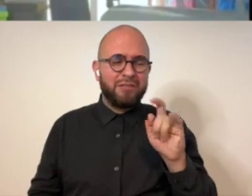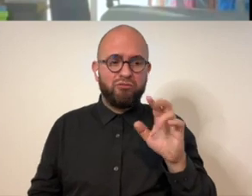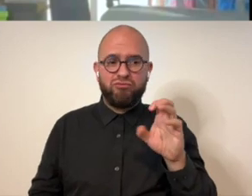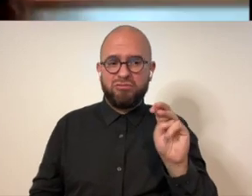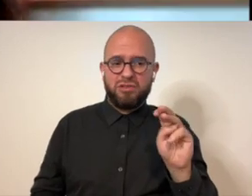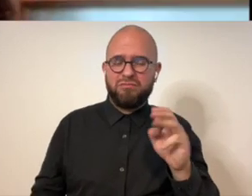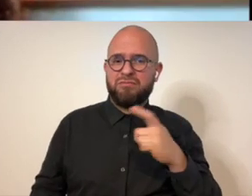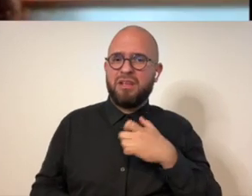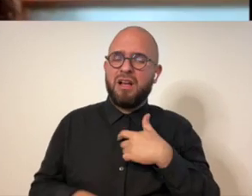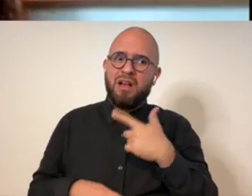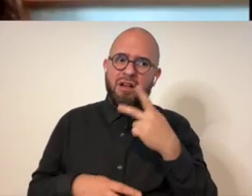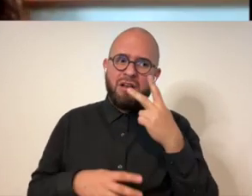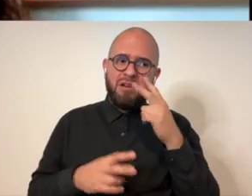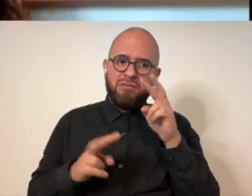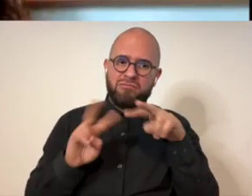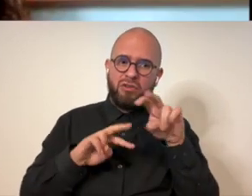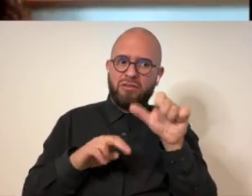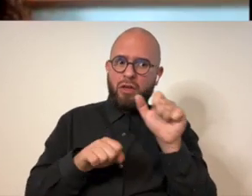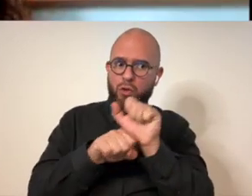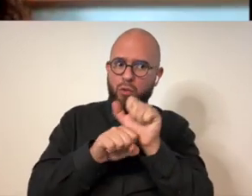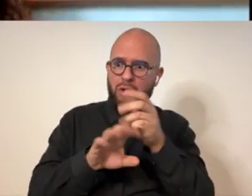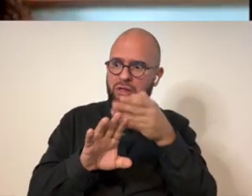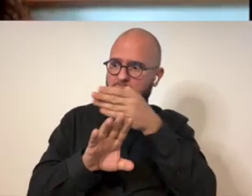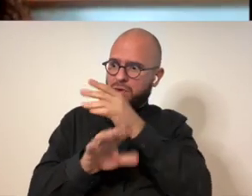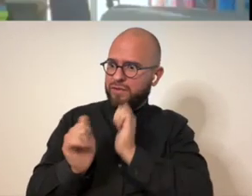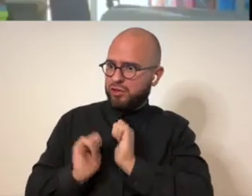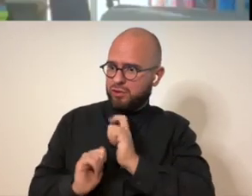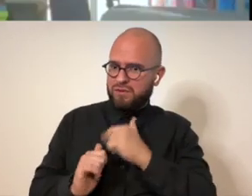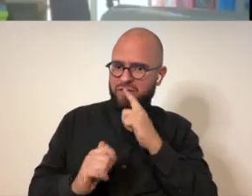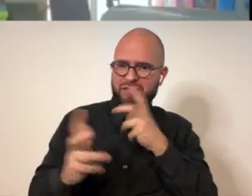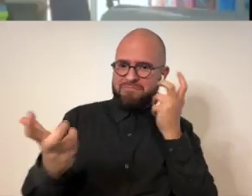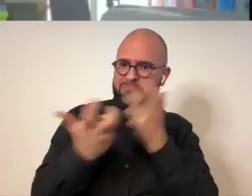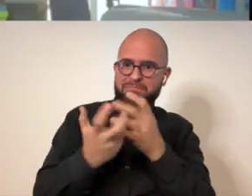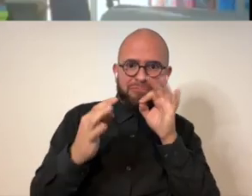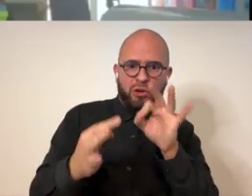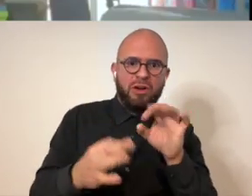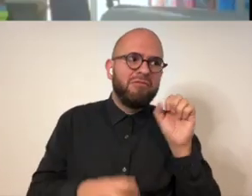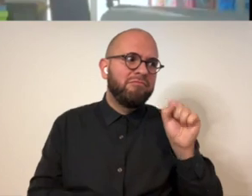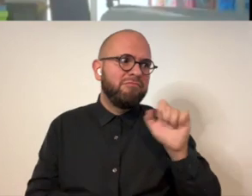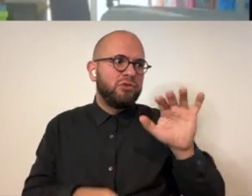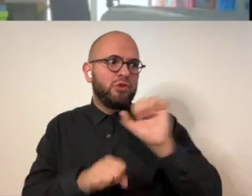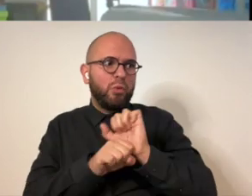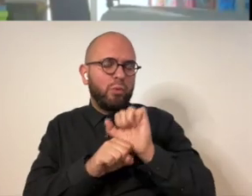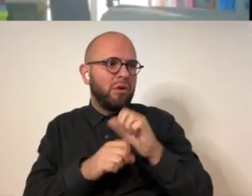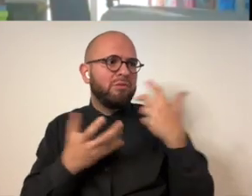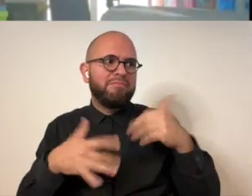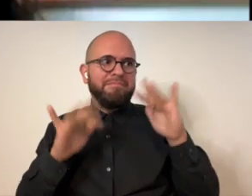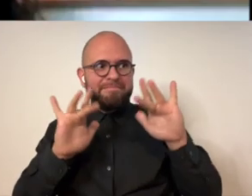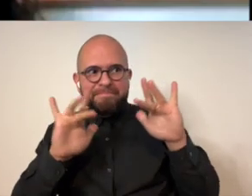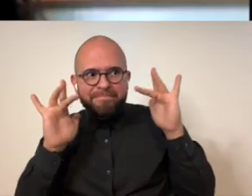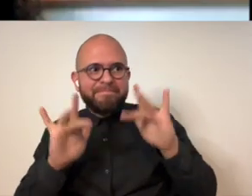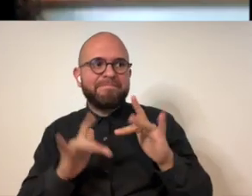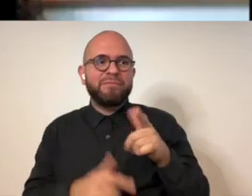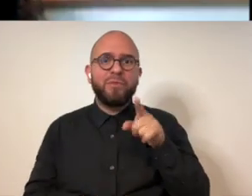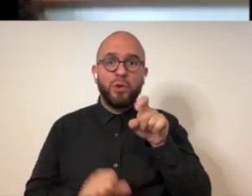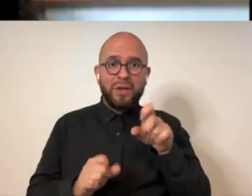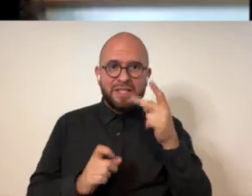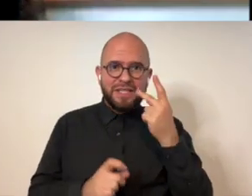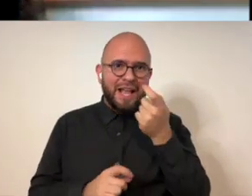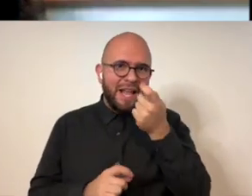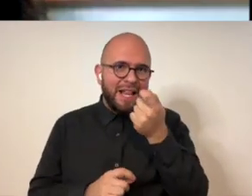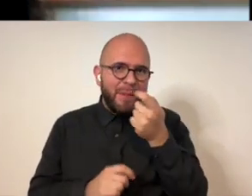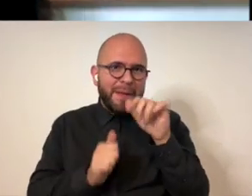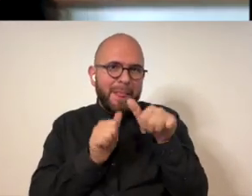and i just felt like this was a great fit when i looked at the other work that was in the previous shows it is your work is really